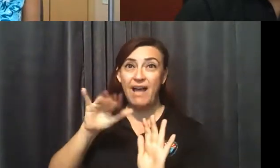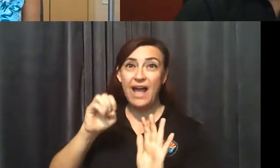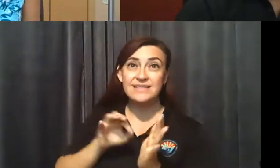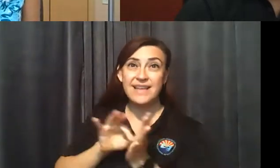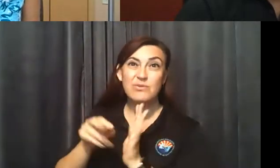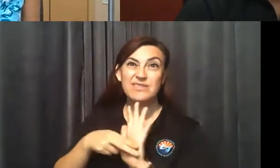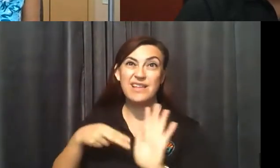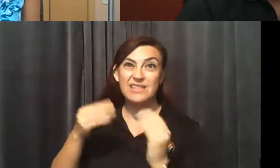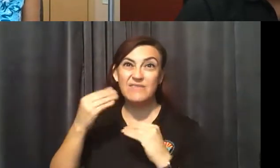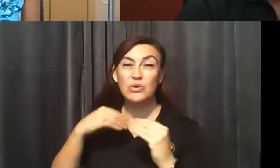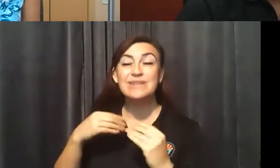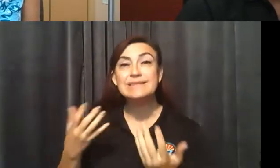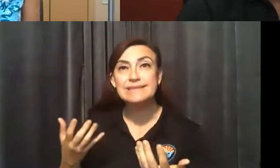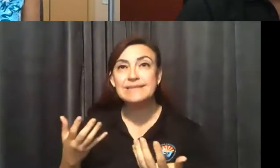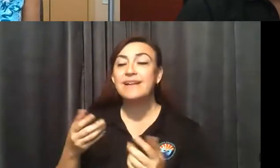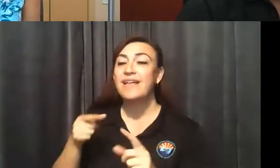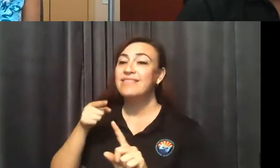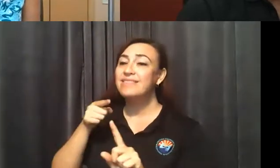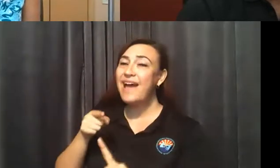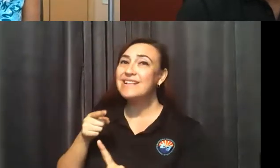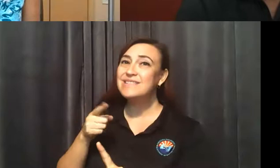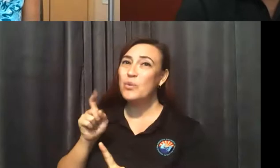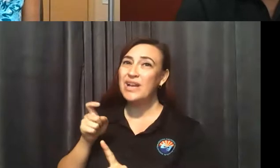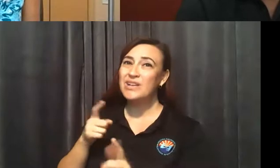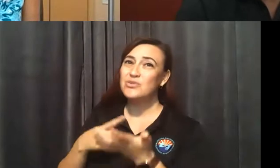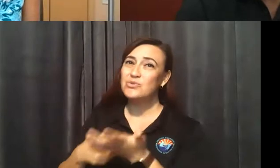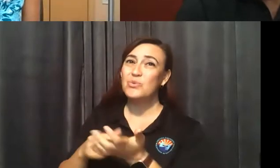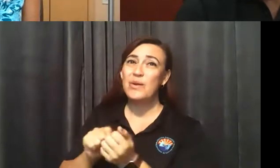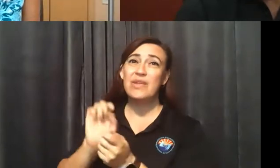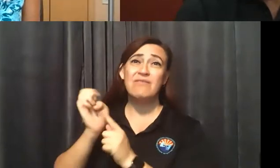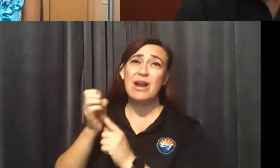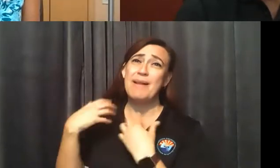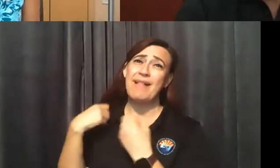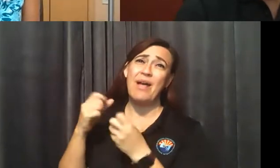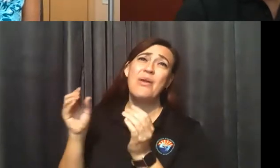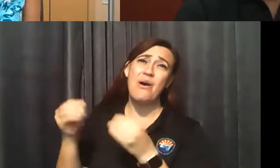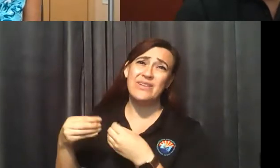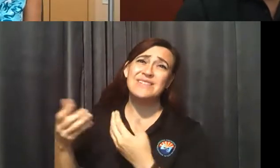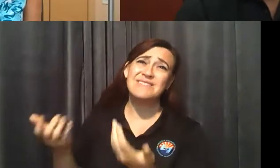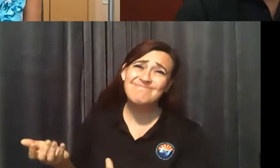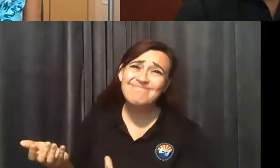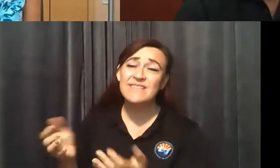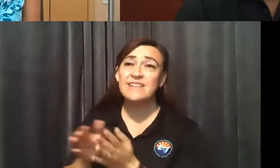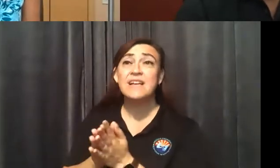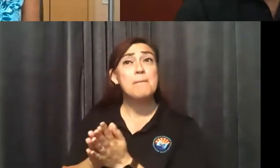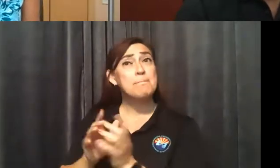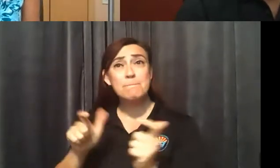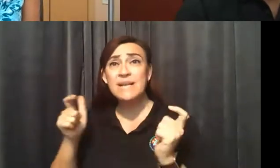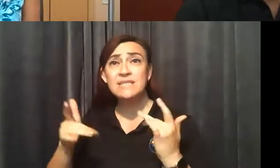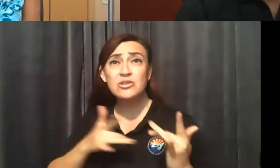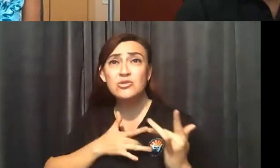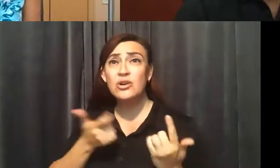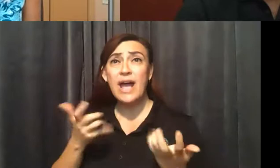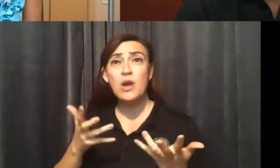I do think that that's something that we should run through our environmental health office. My biggest concern in this is that I don't want to give